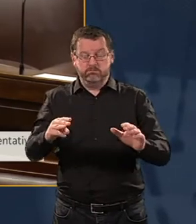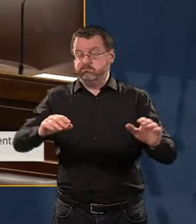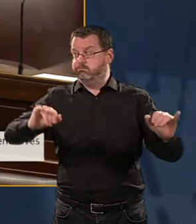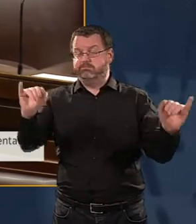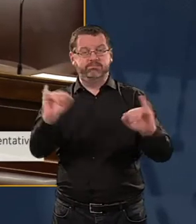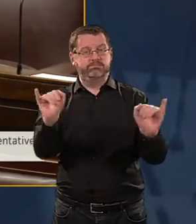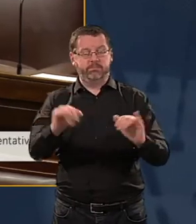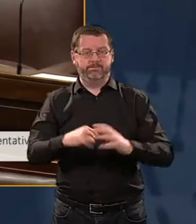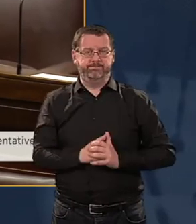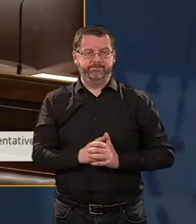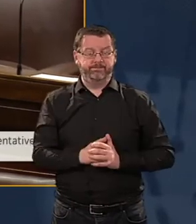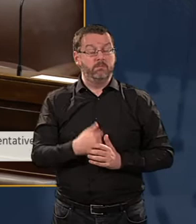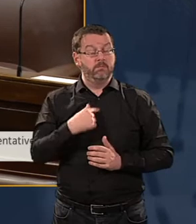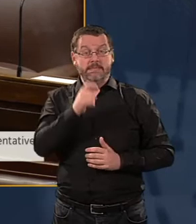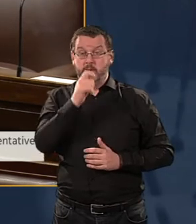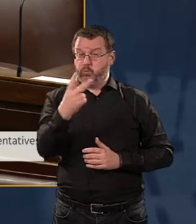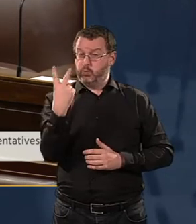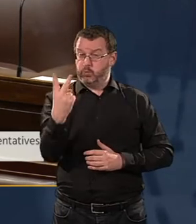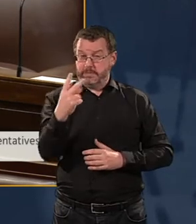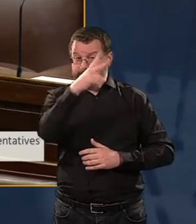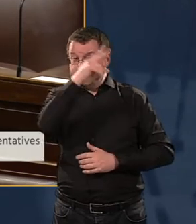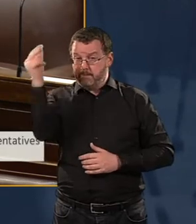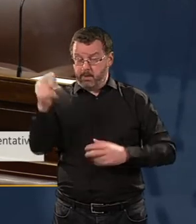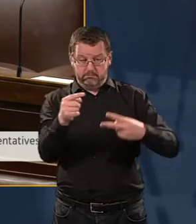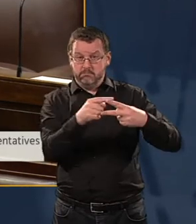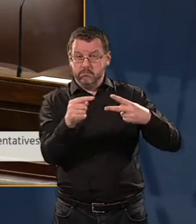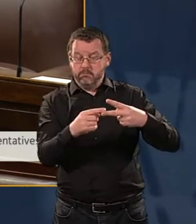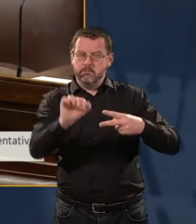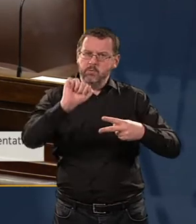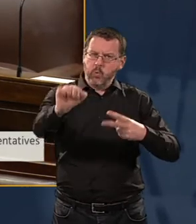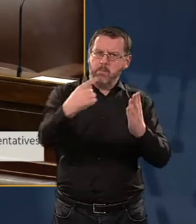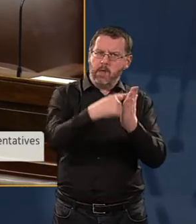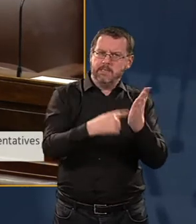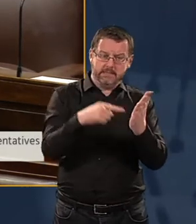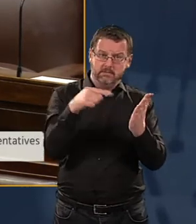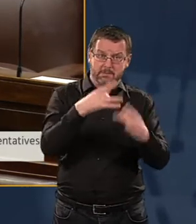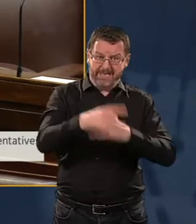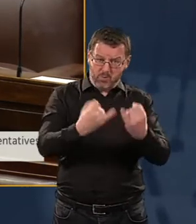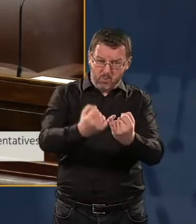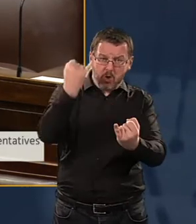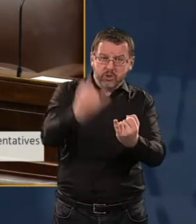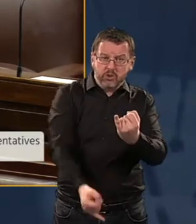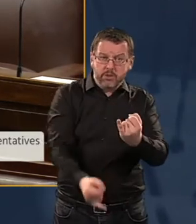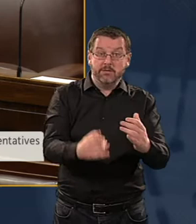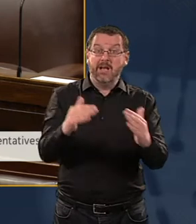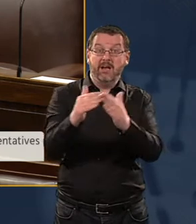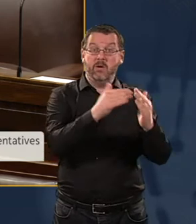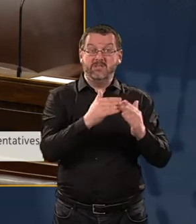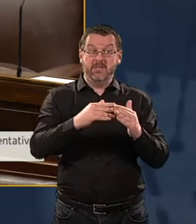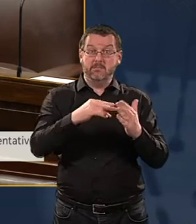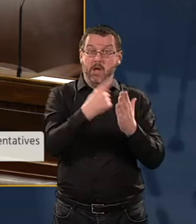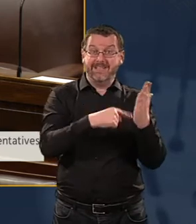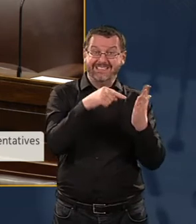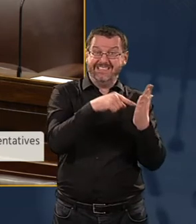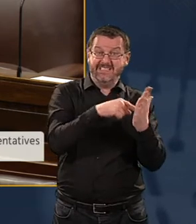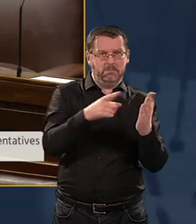Now, I just want to give you two instances of where your policies are directly contributing, your housing policies and the failure of them are contributing